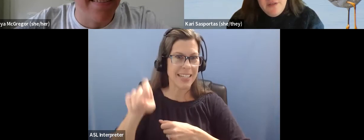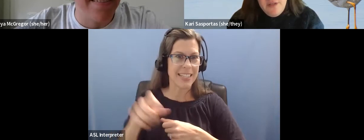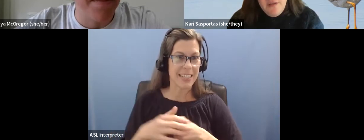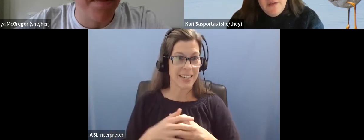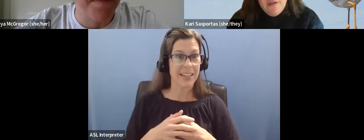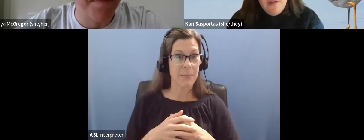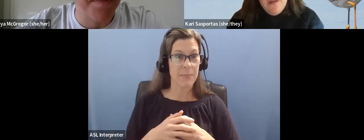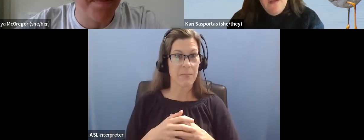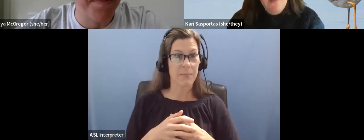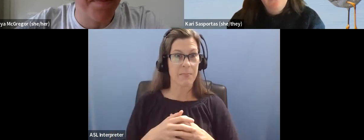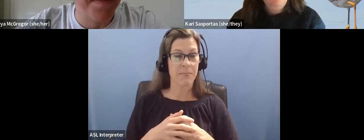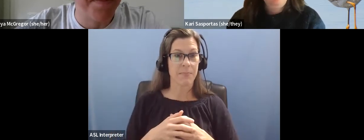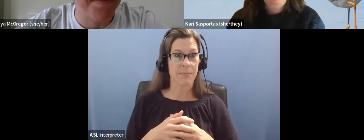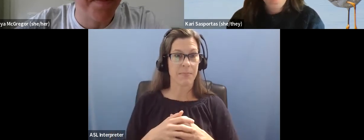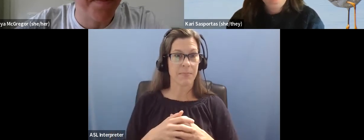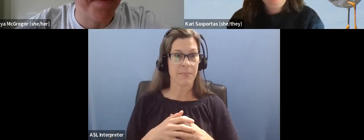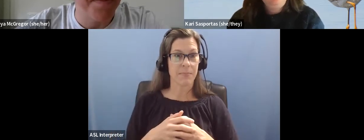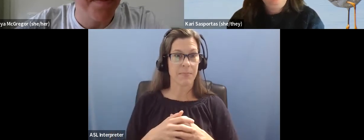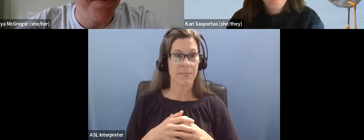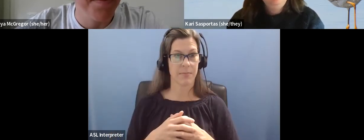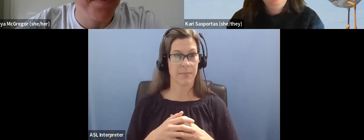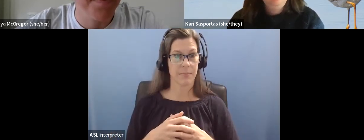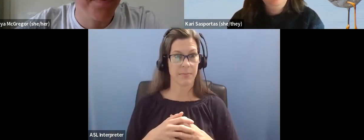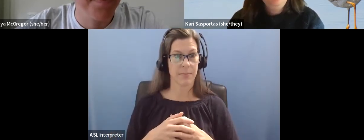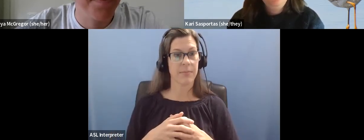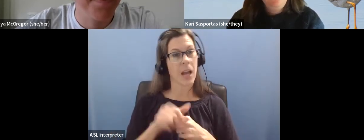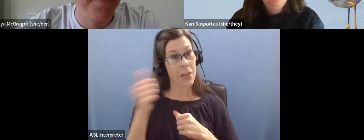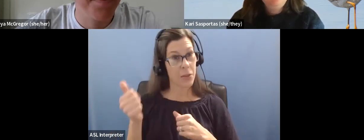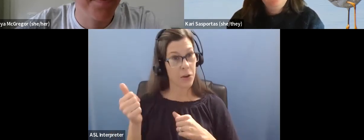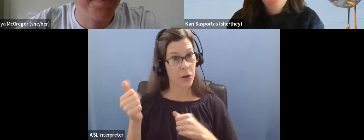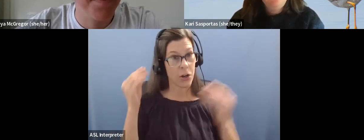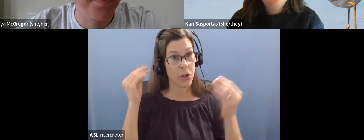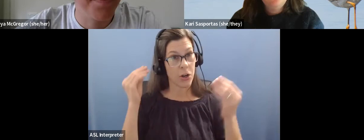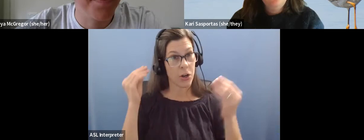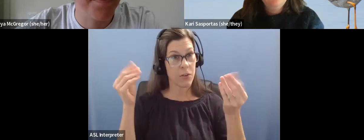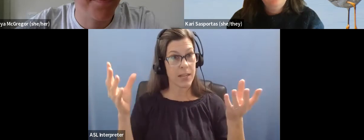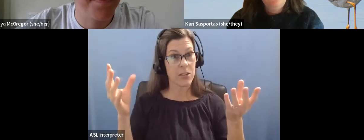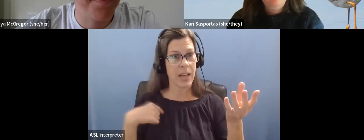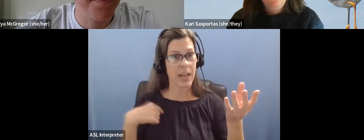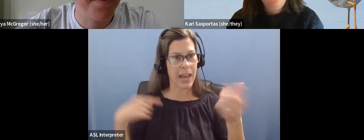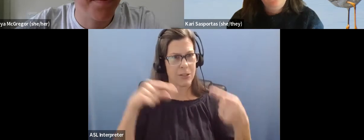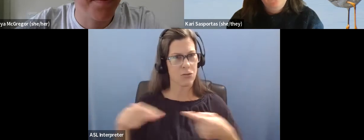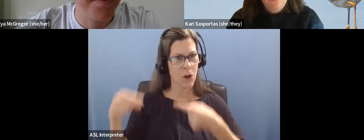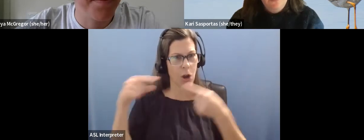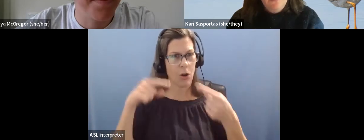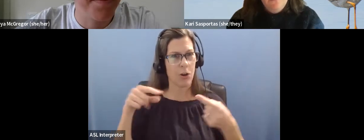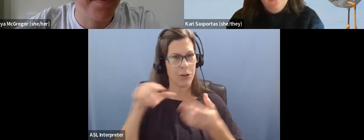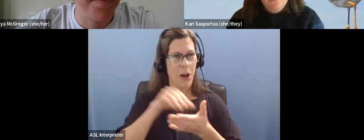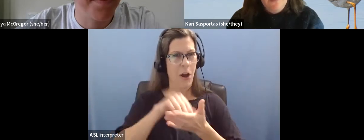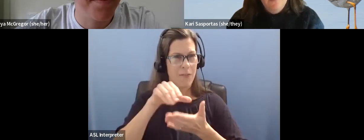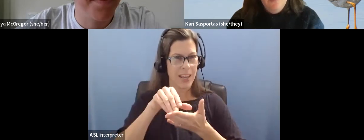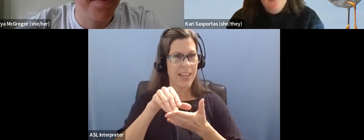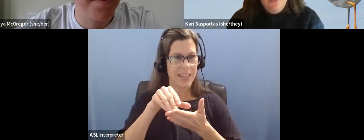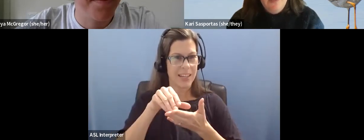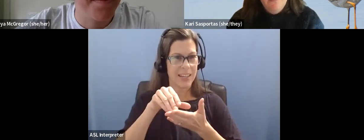other thing I would say, um, this is something I've struggled with quite a bit is,